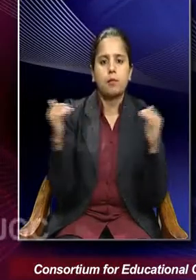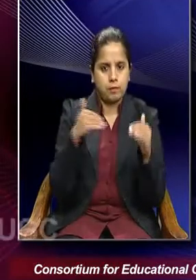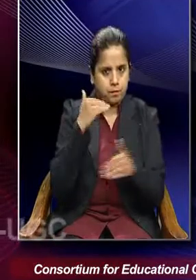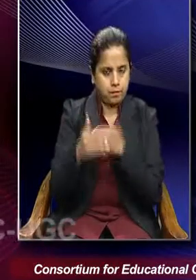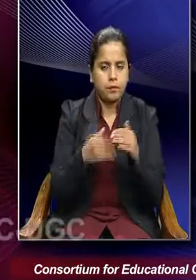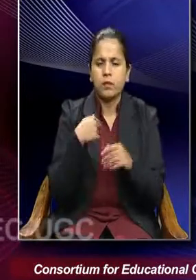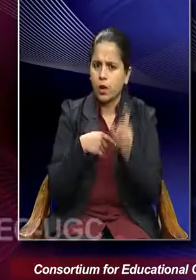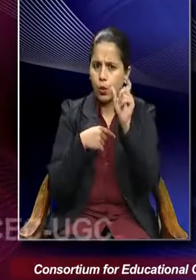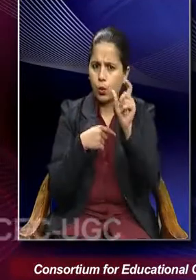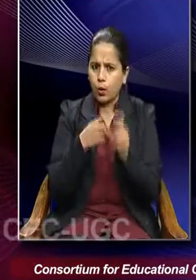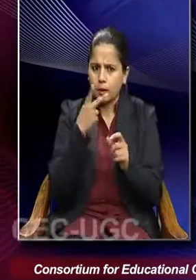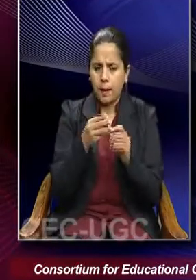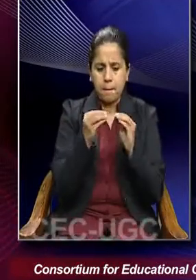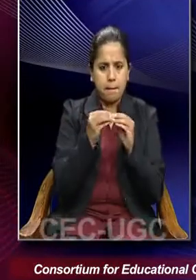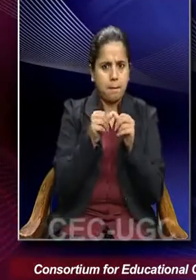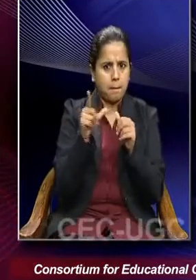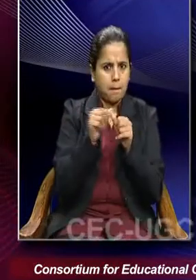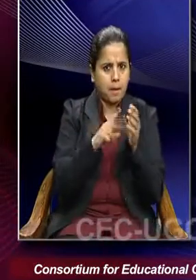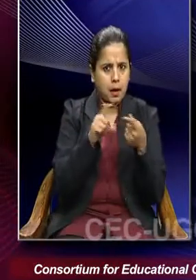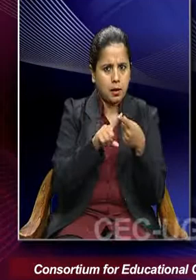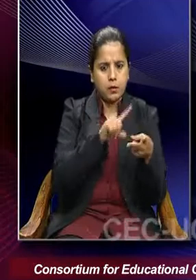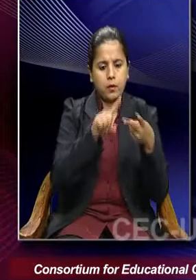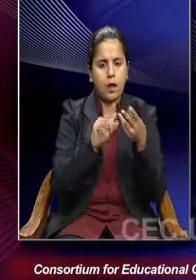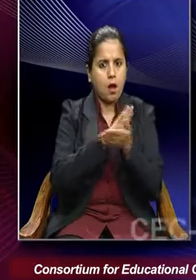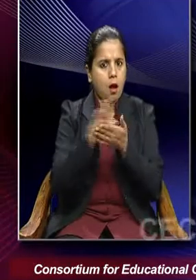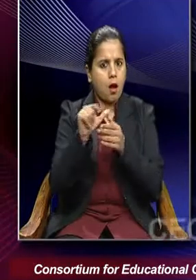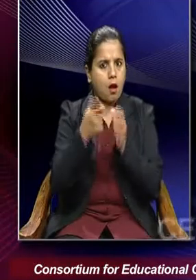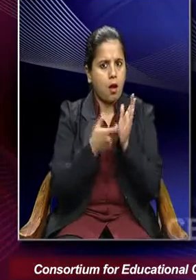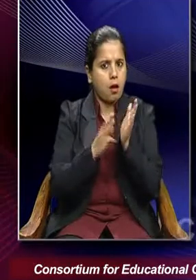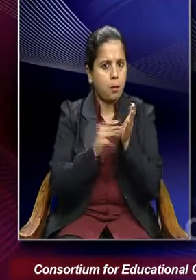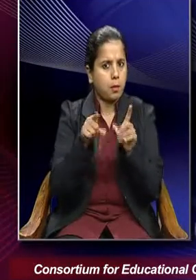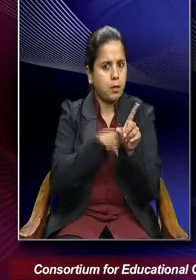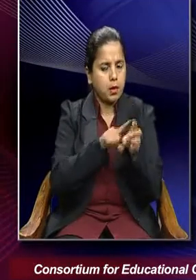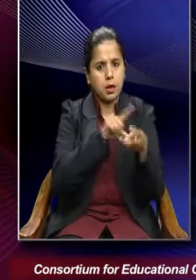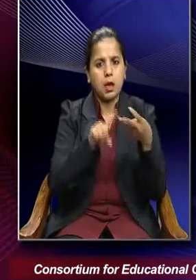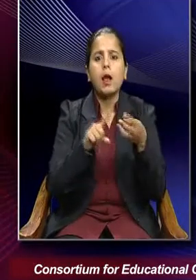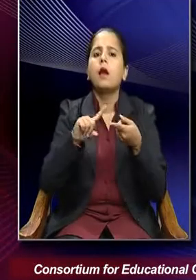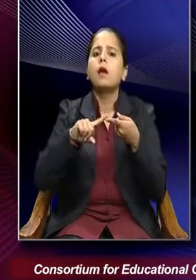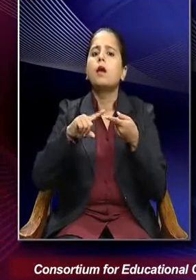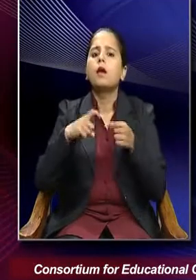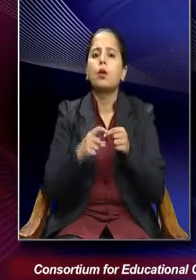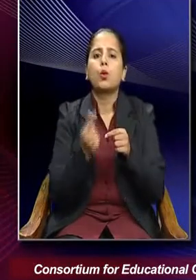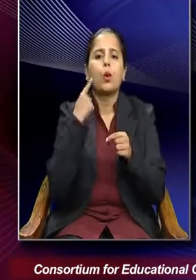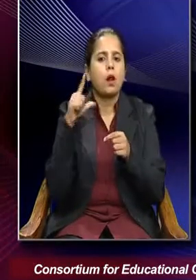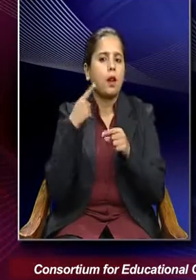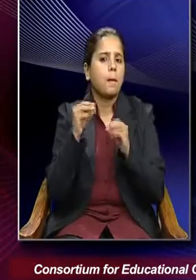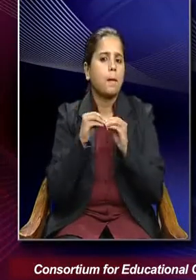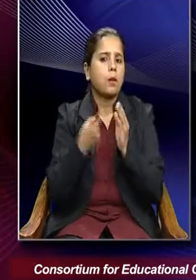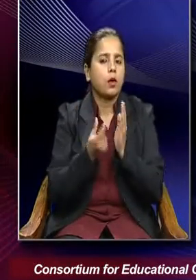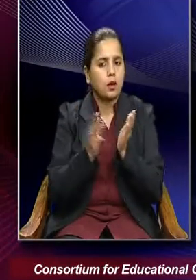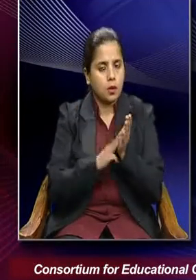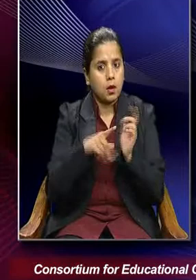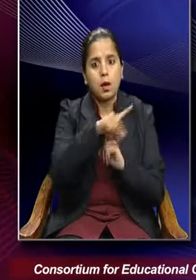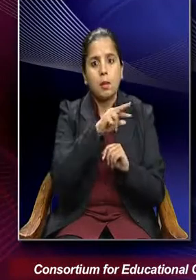the terms, balance, harmony, equilibrium, they are more concerned about the consensus,